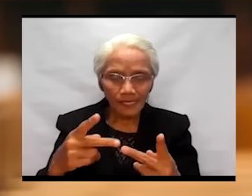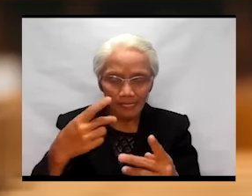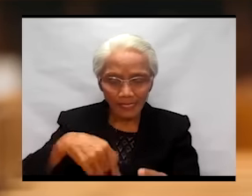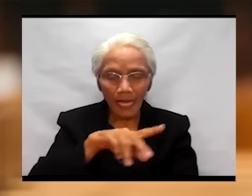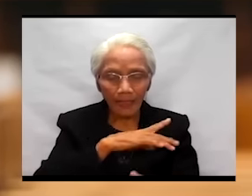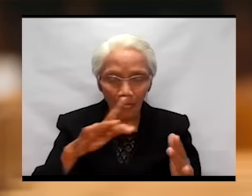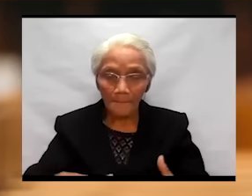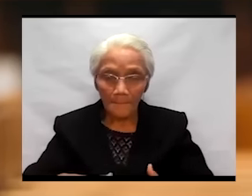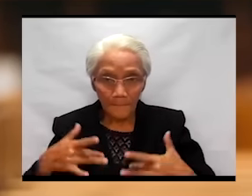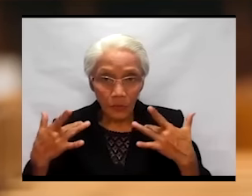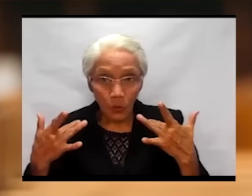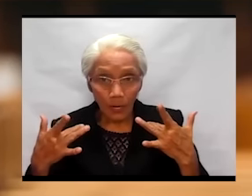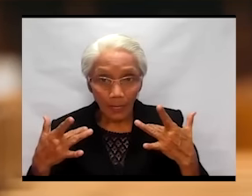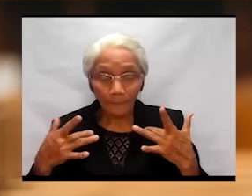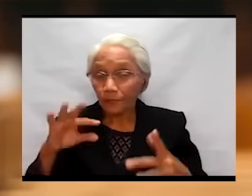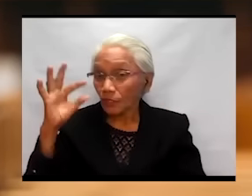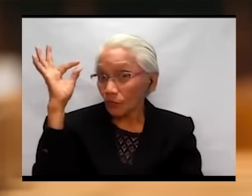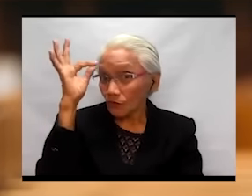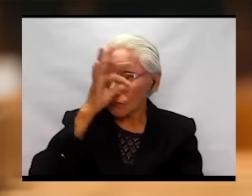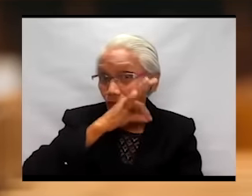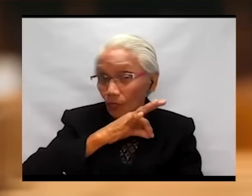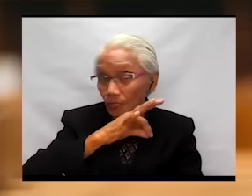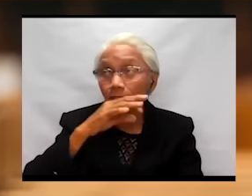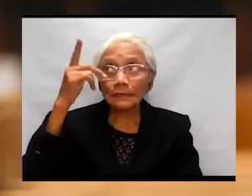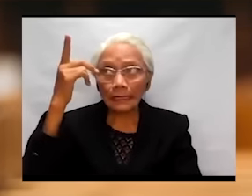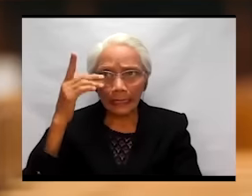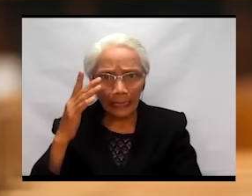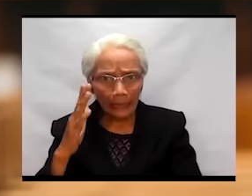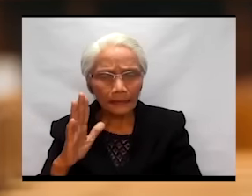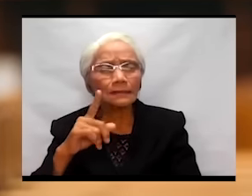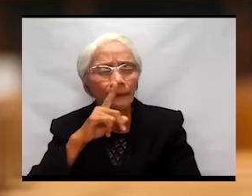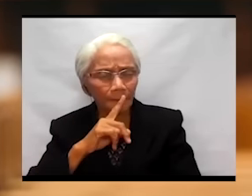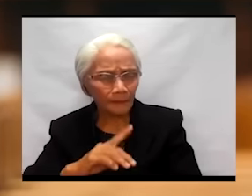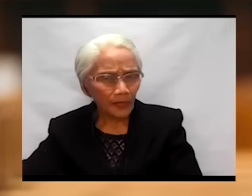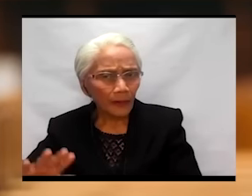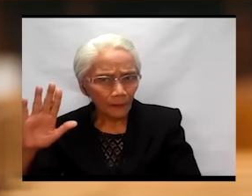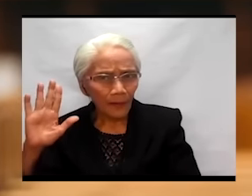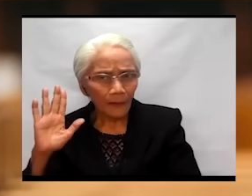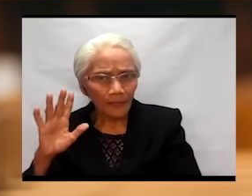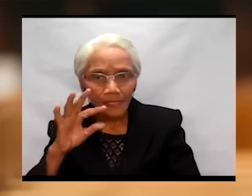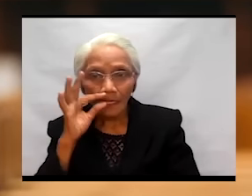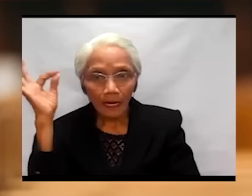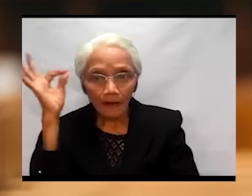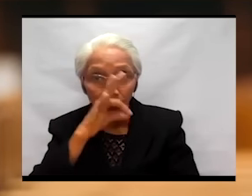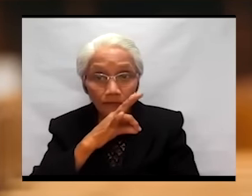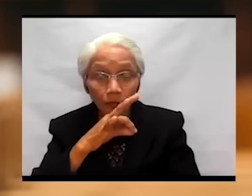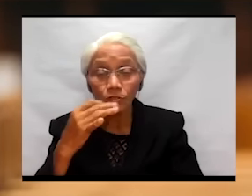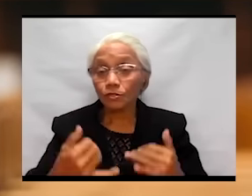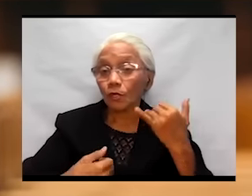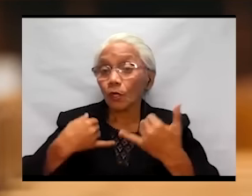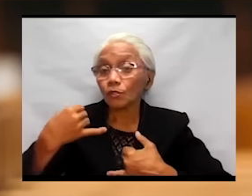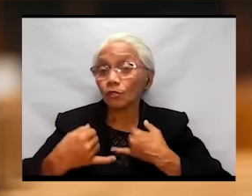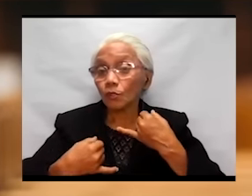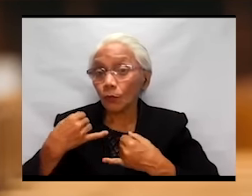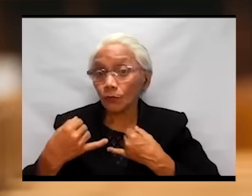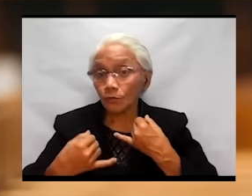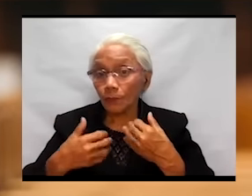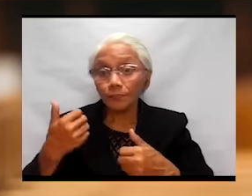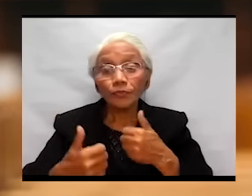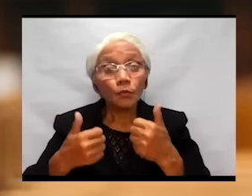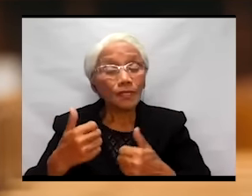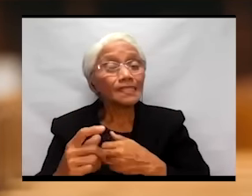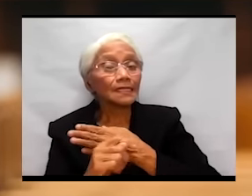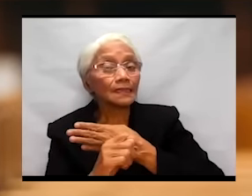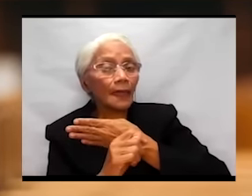gods that promise false joys? which are temporary and when they